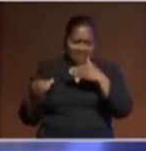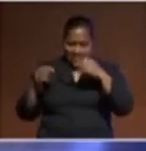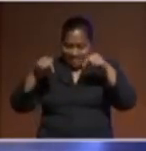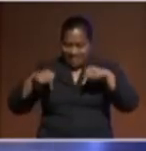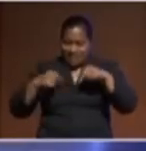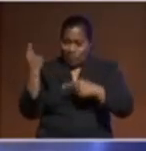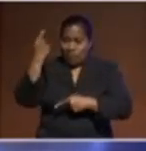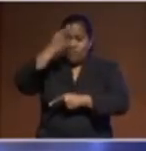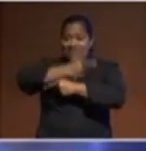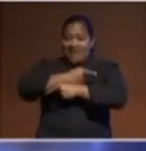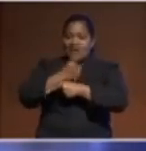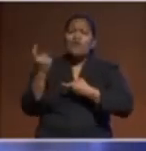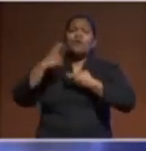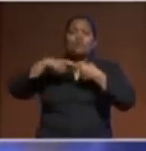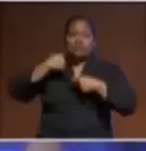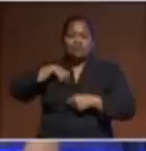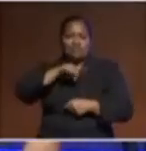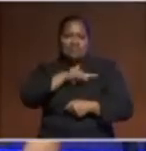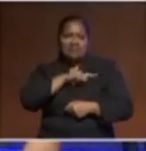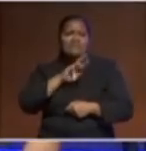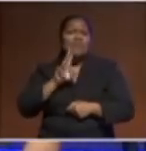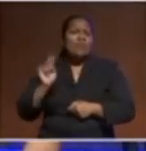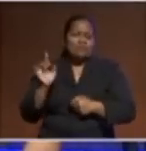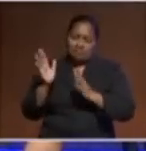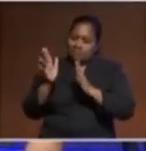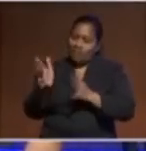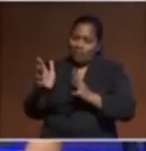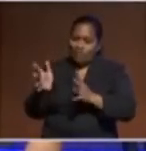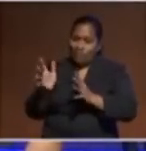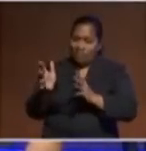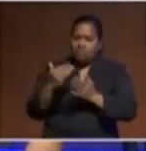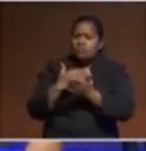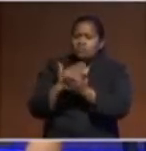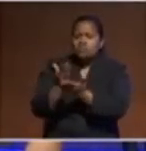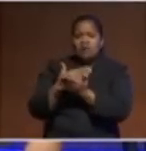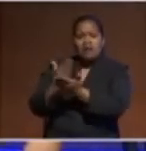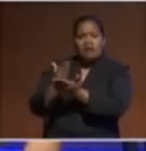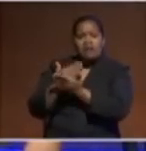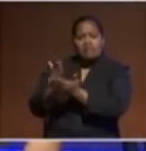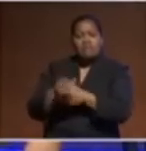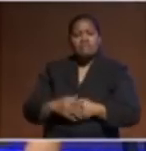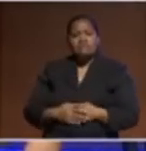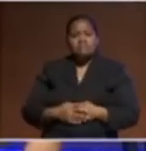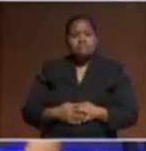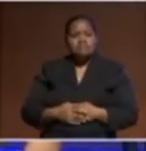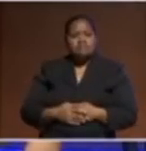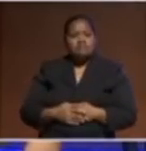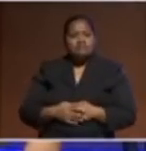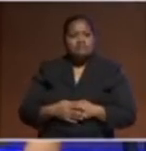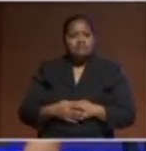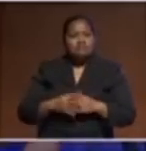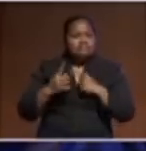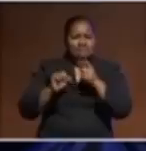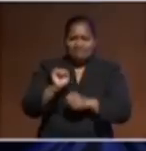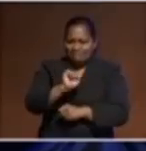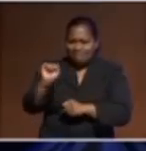who have joined us for this Talanoa, and to share their reflections on their own personal journeys